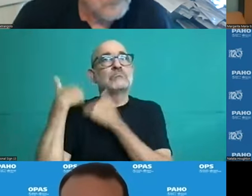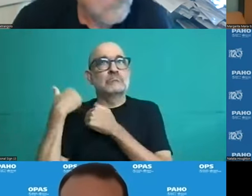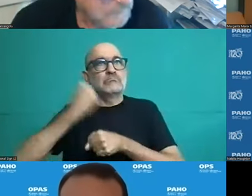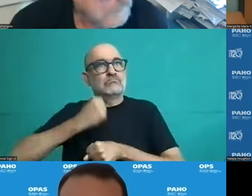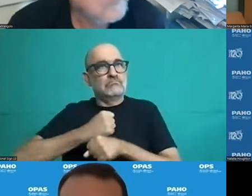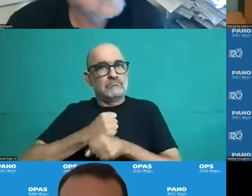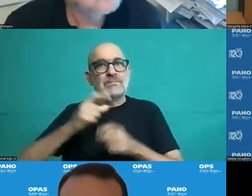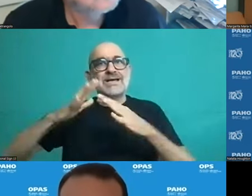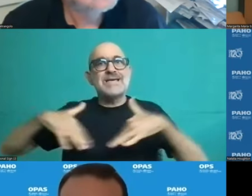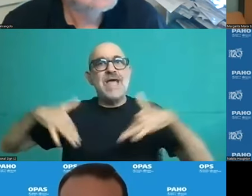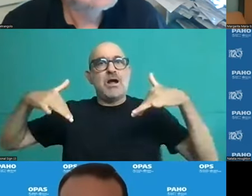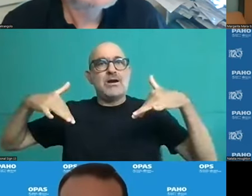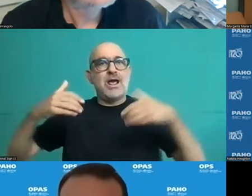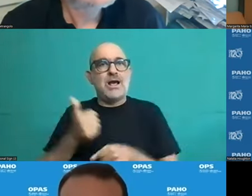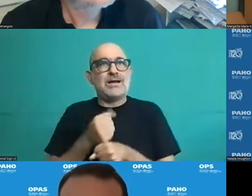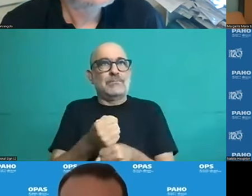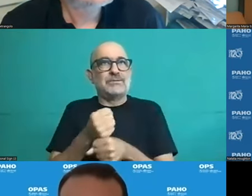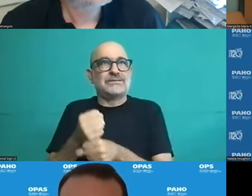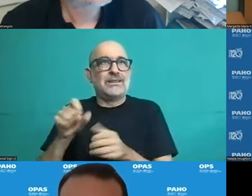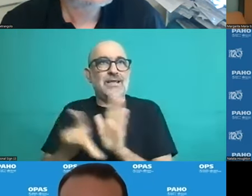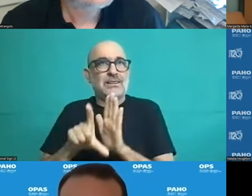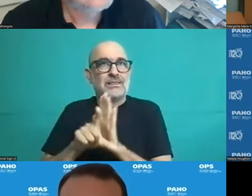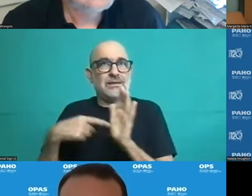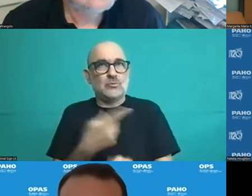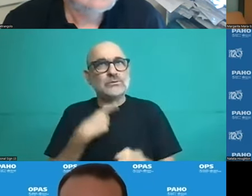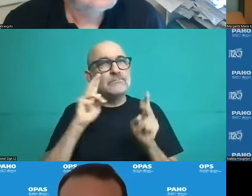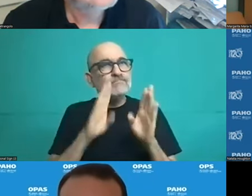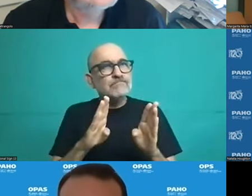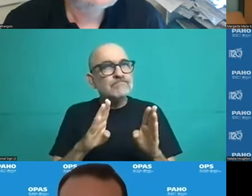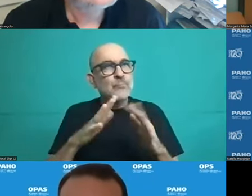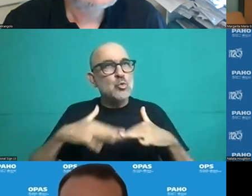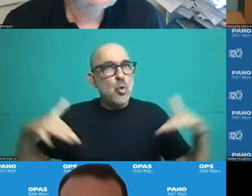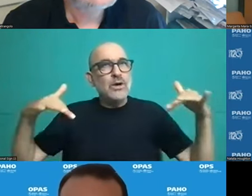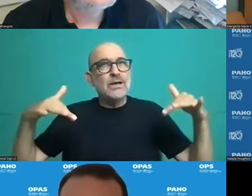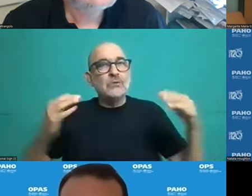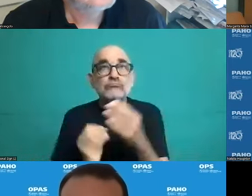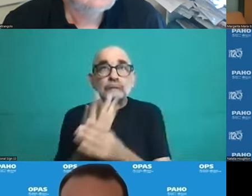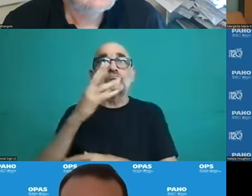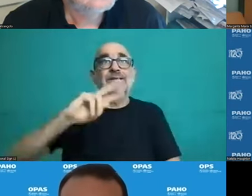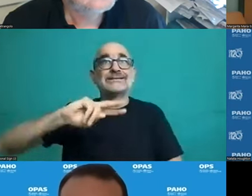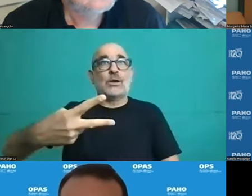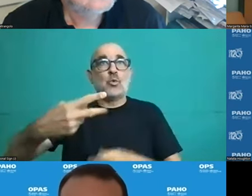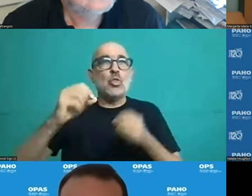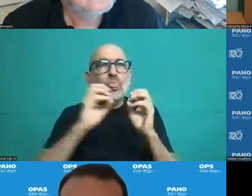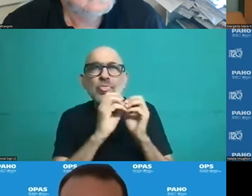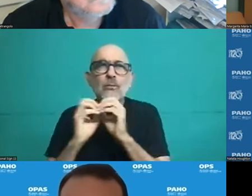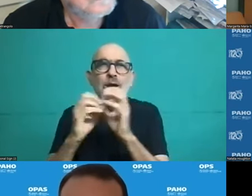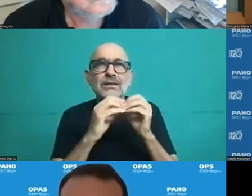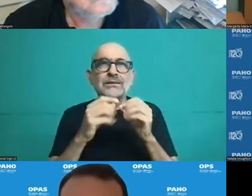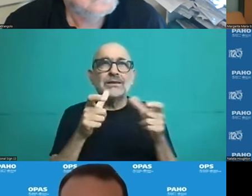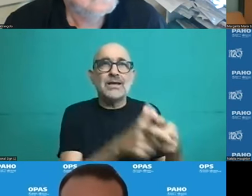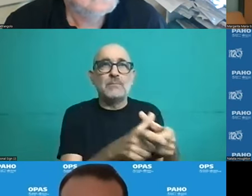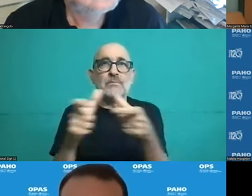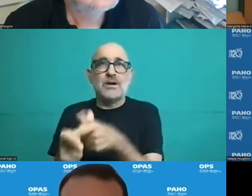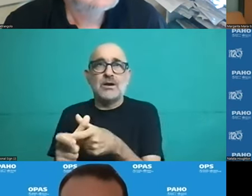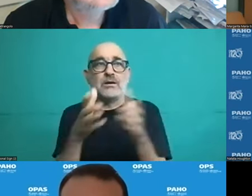and then it will be sent to the Senate. We expect that the project, the draft, will be approved